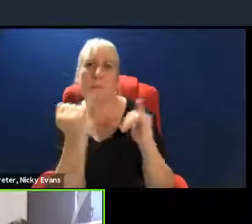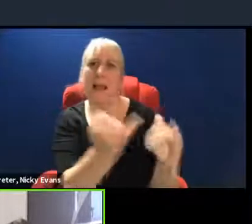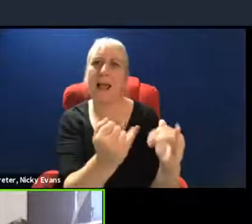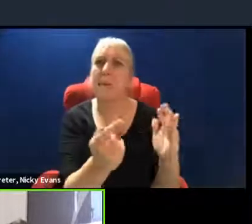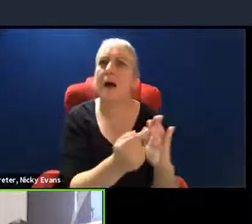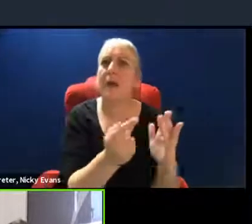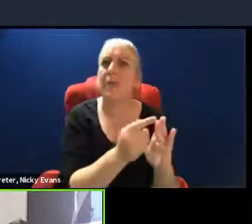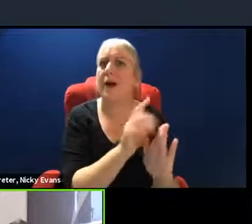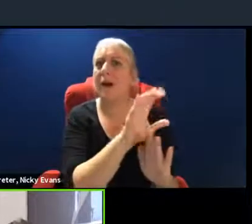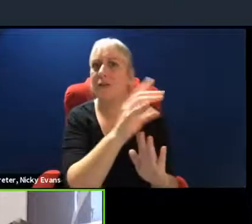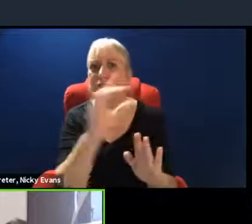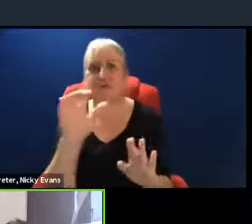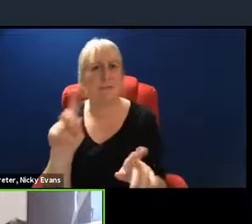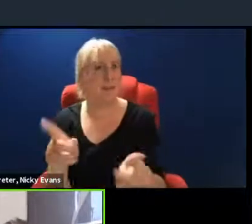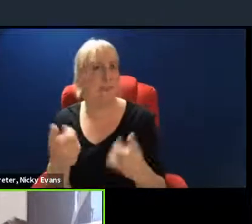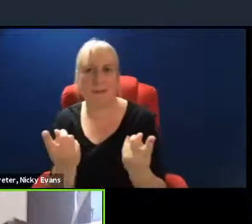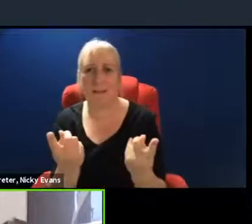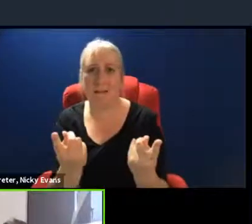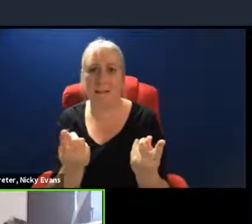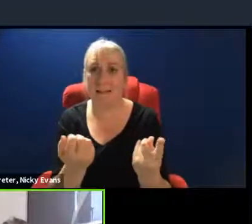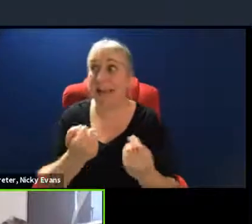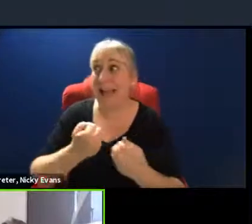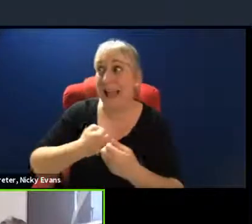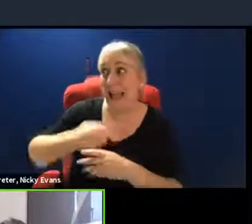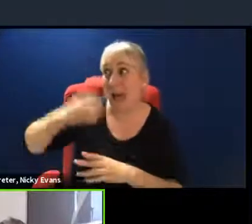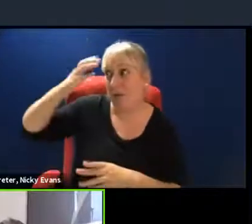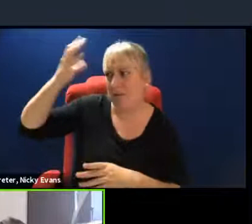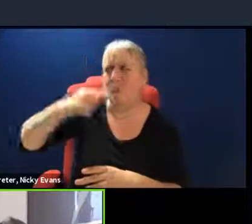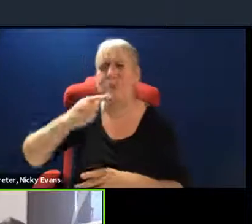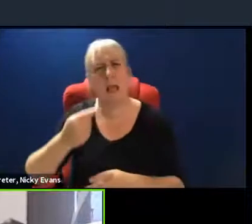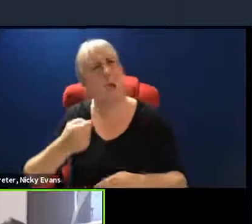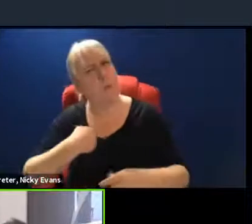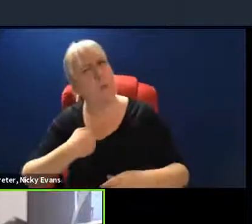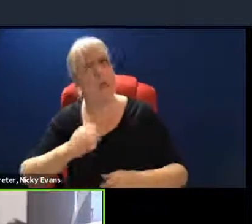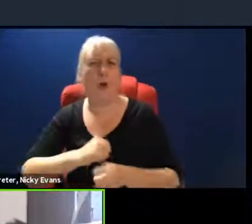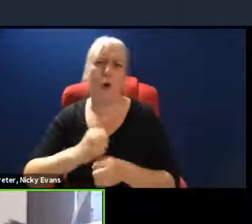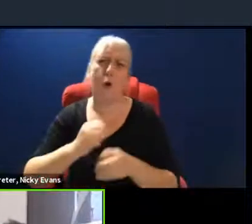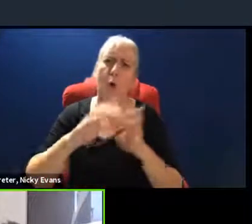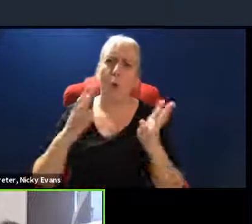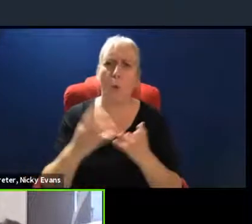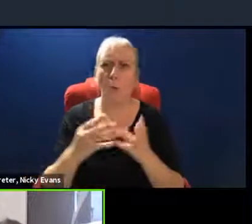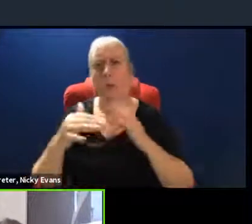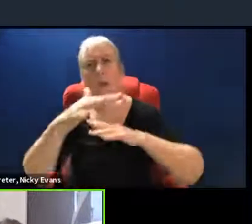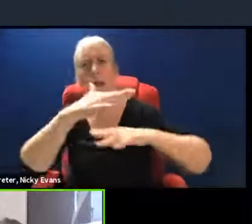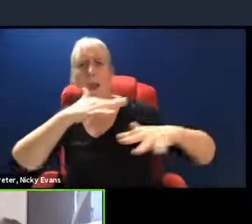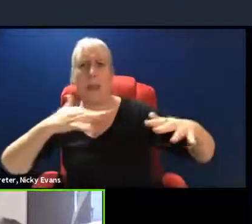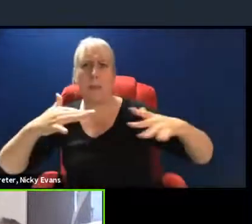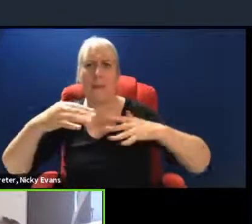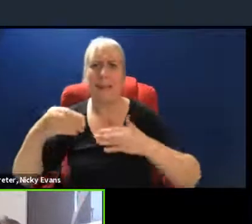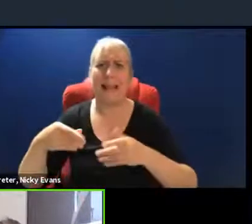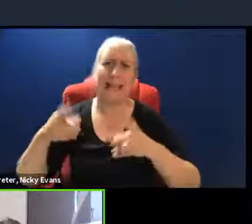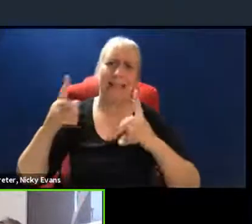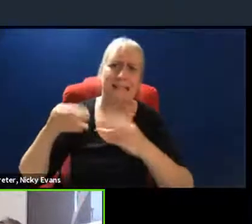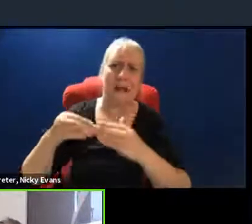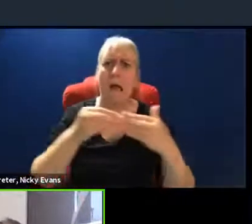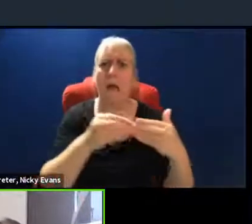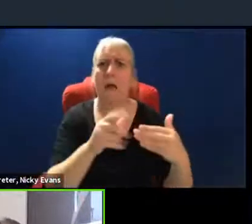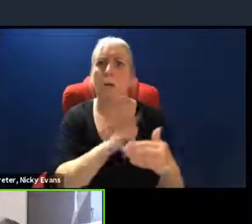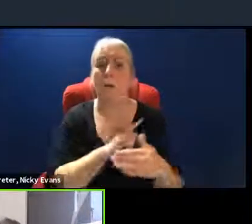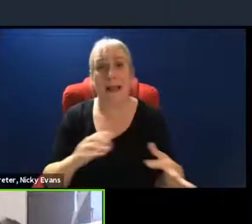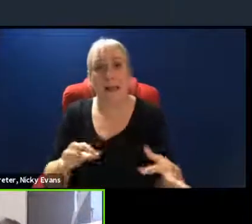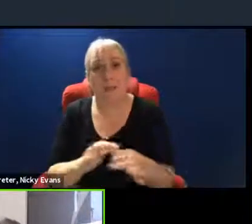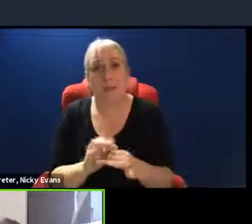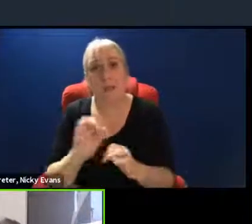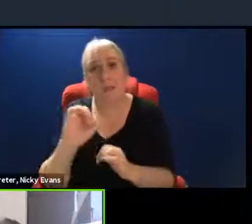claim it's a global climate leader because of the emissions targets that they